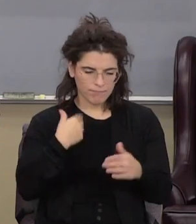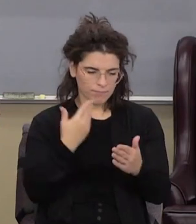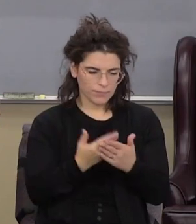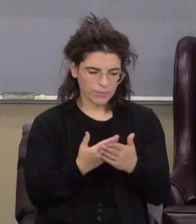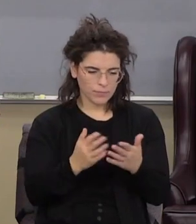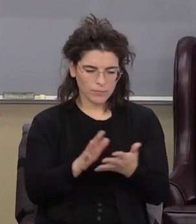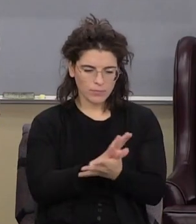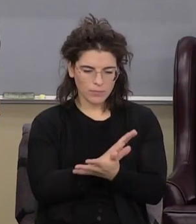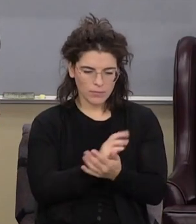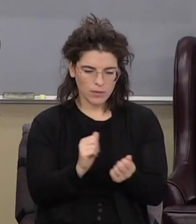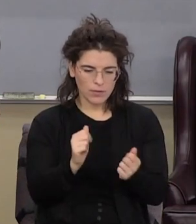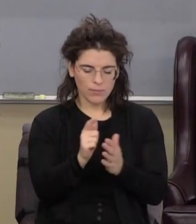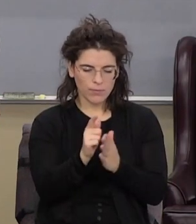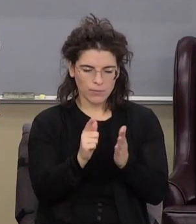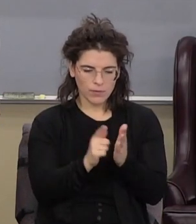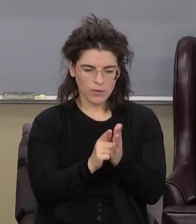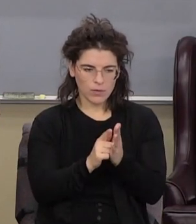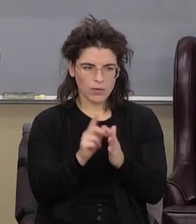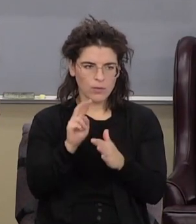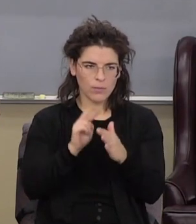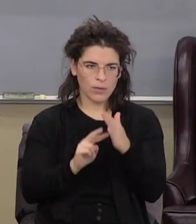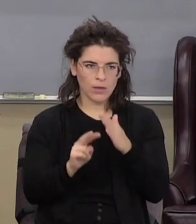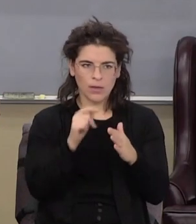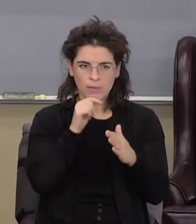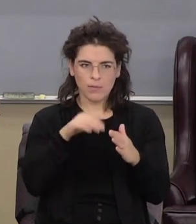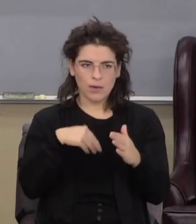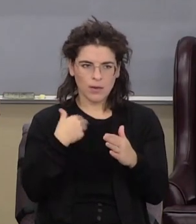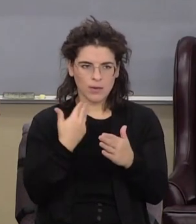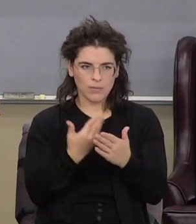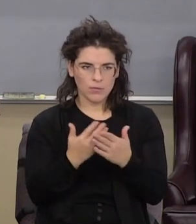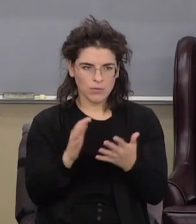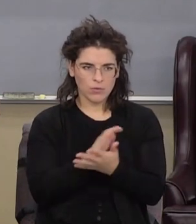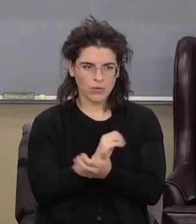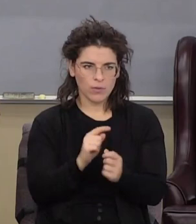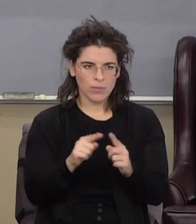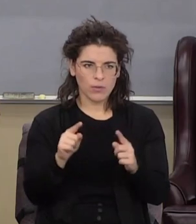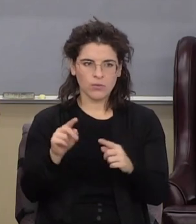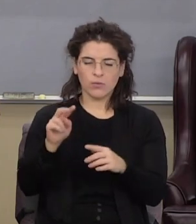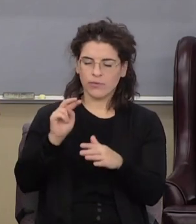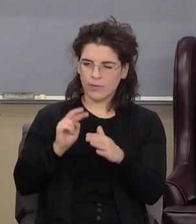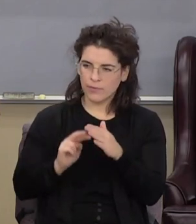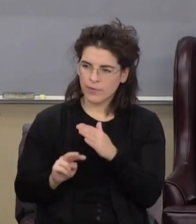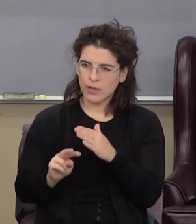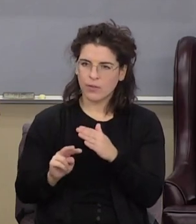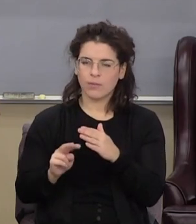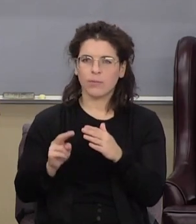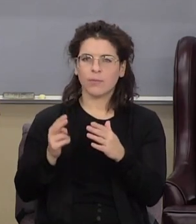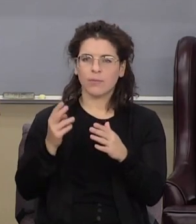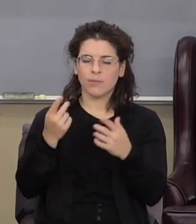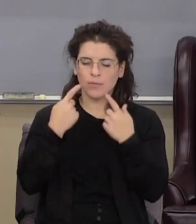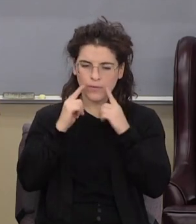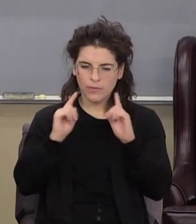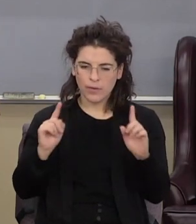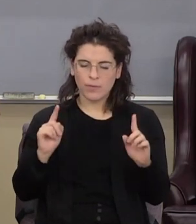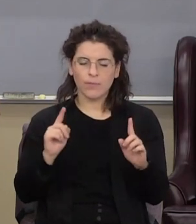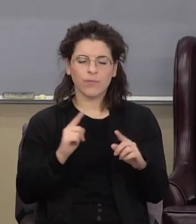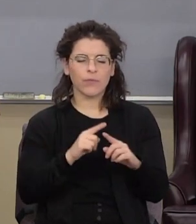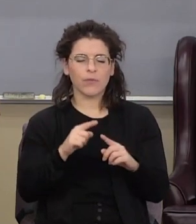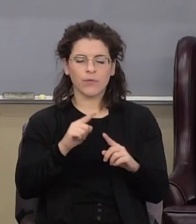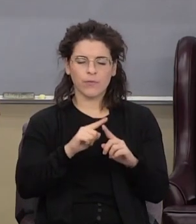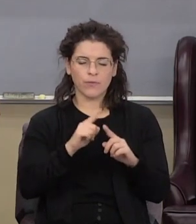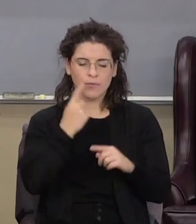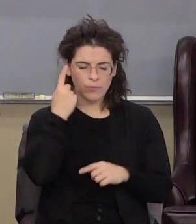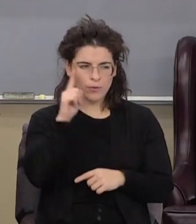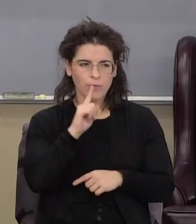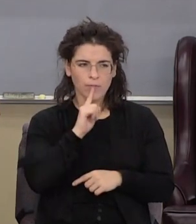destroy the law or the prophets. I'm not come to destroy, but to fulfill. For verily I say unto you,